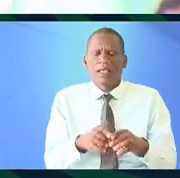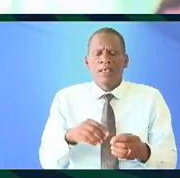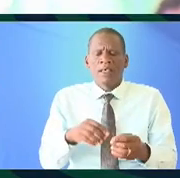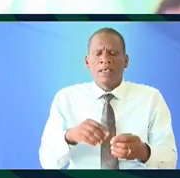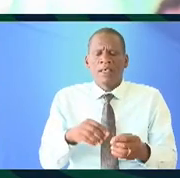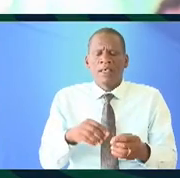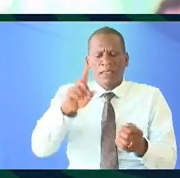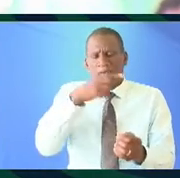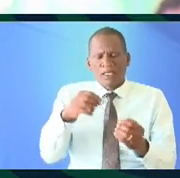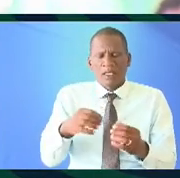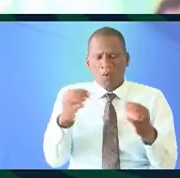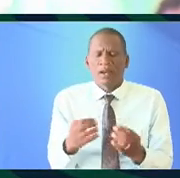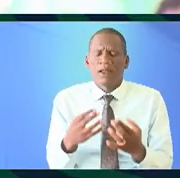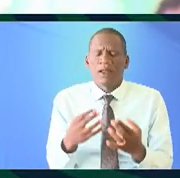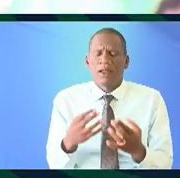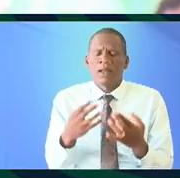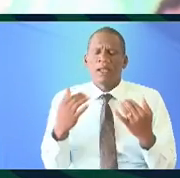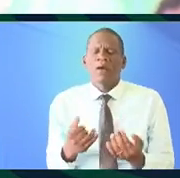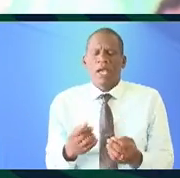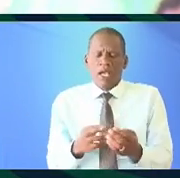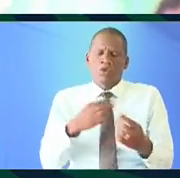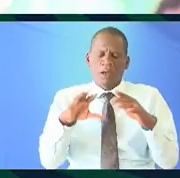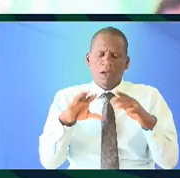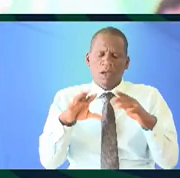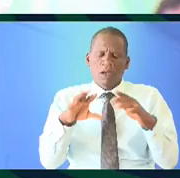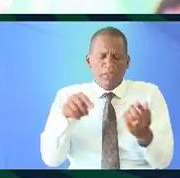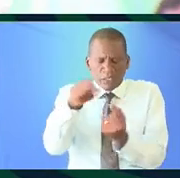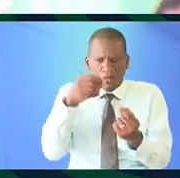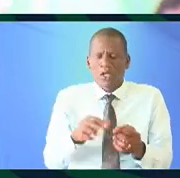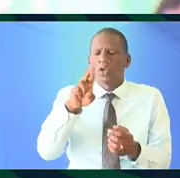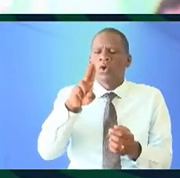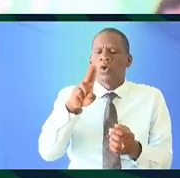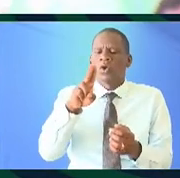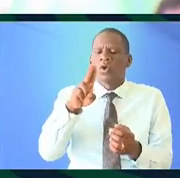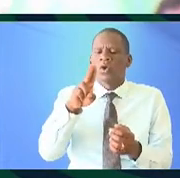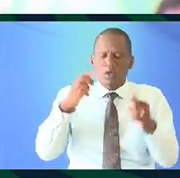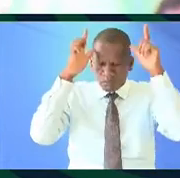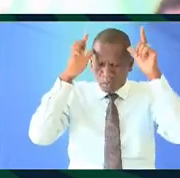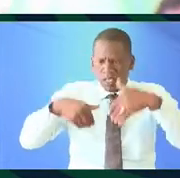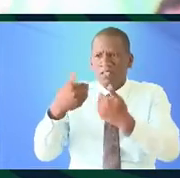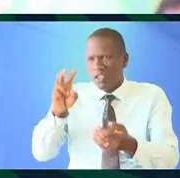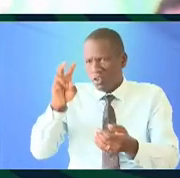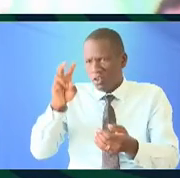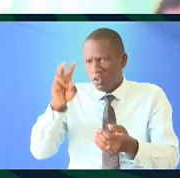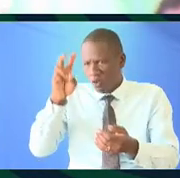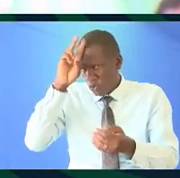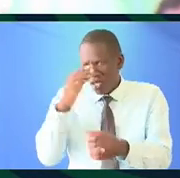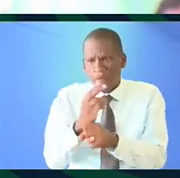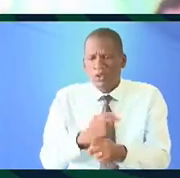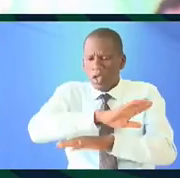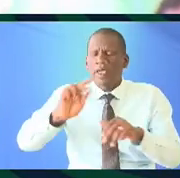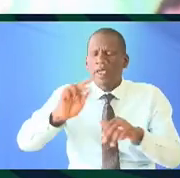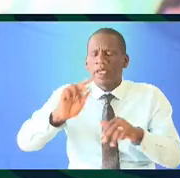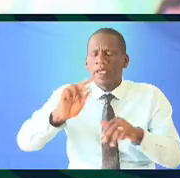the default term so I'll I'll I'll I'll refer to this particular one Rorashio it's been used in